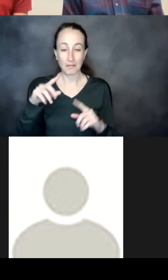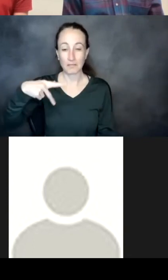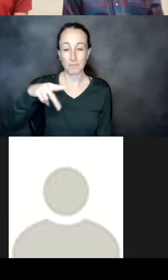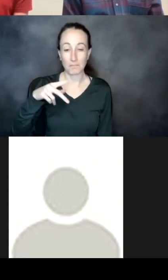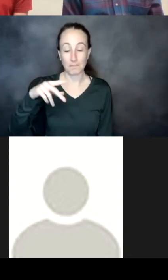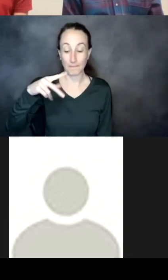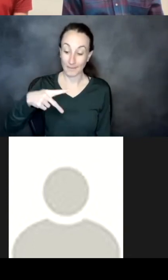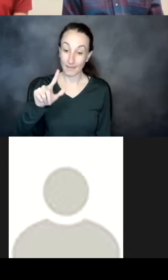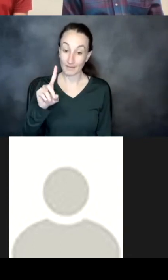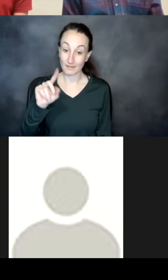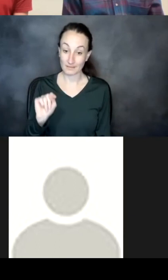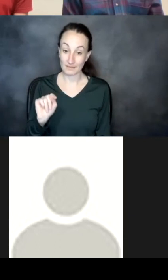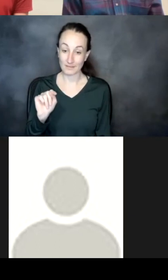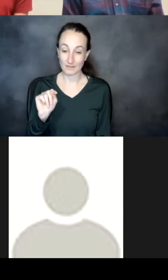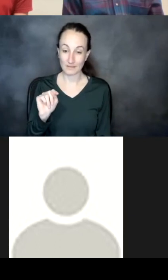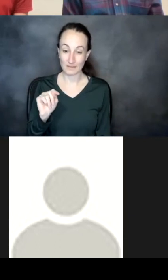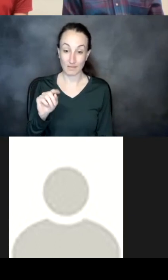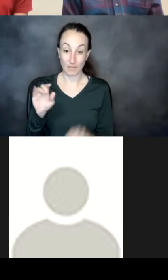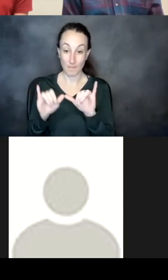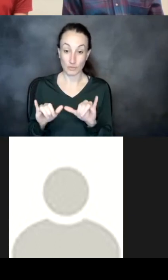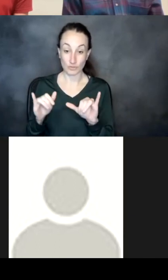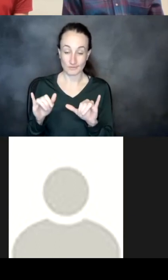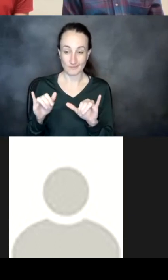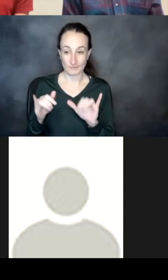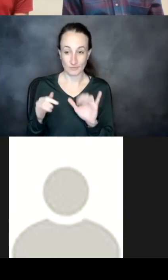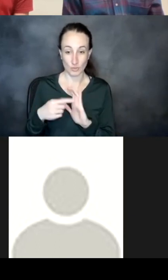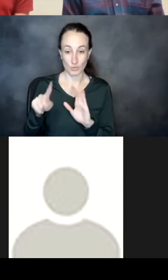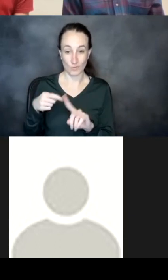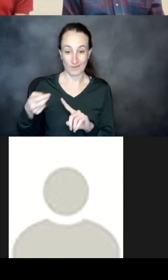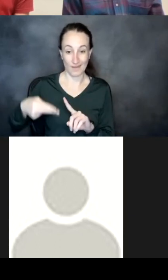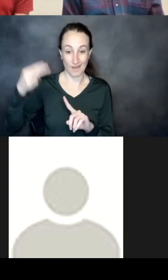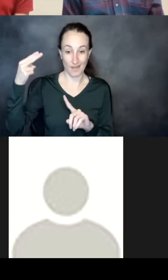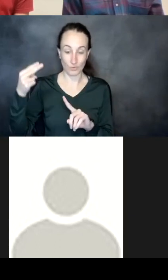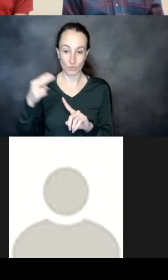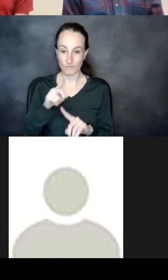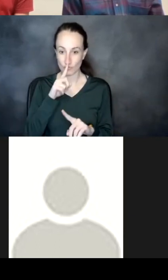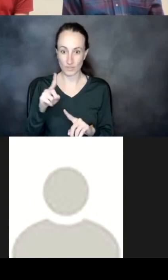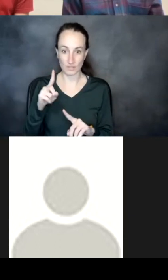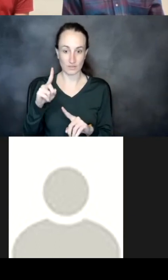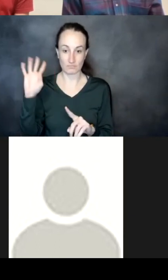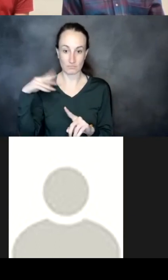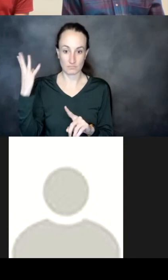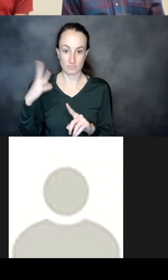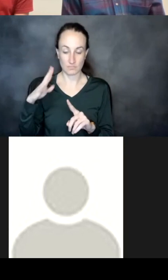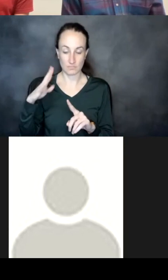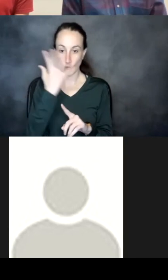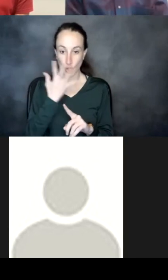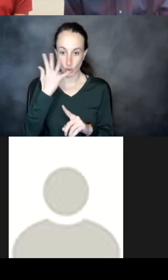only high when when you have reasonable looking structures that that really helps cut down on the heuristics